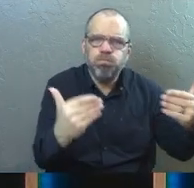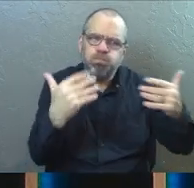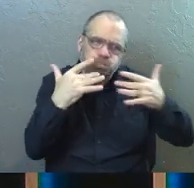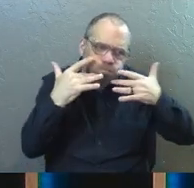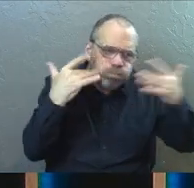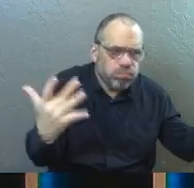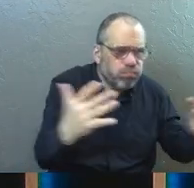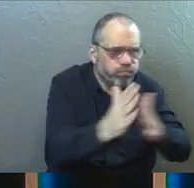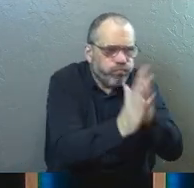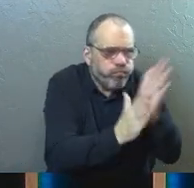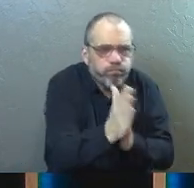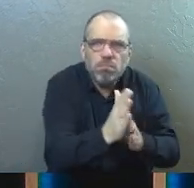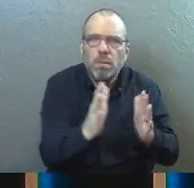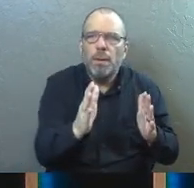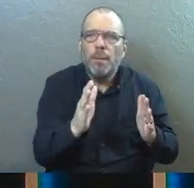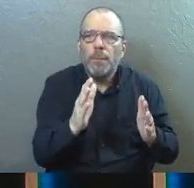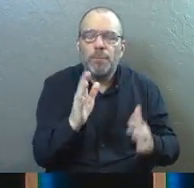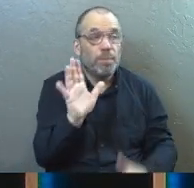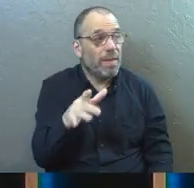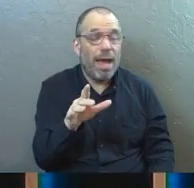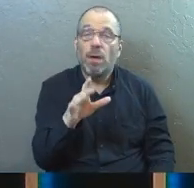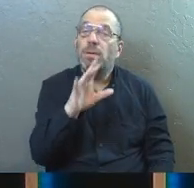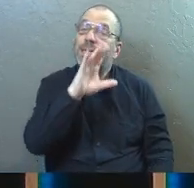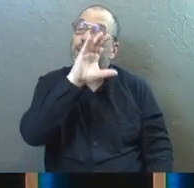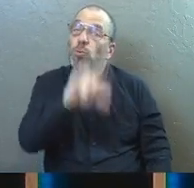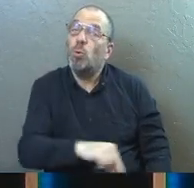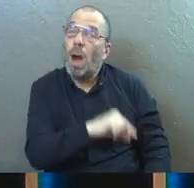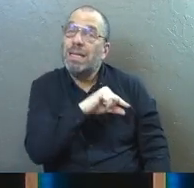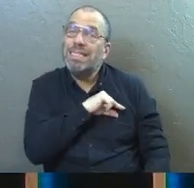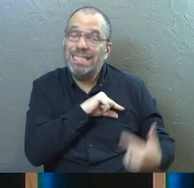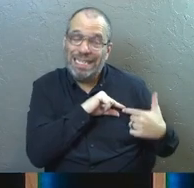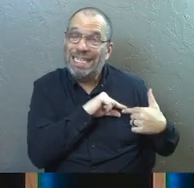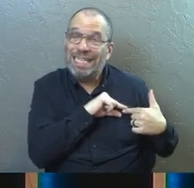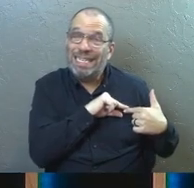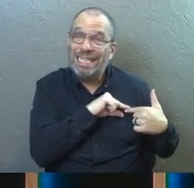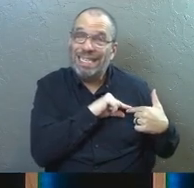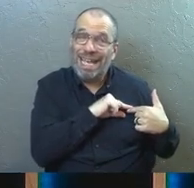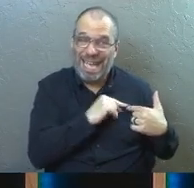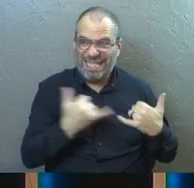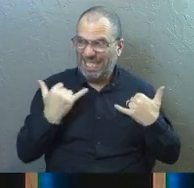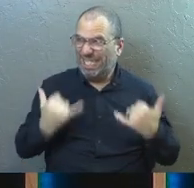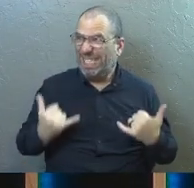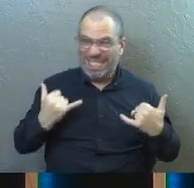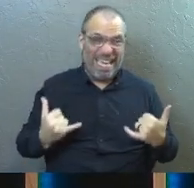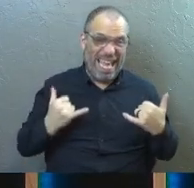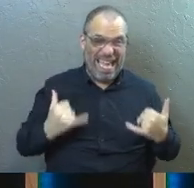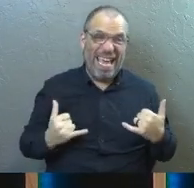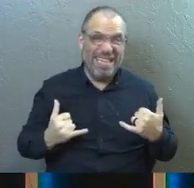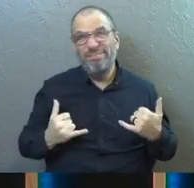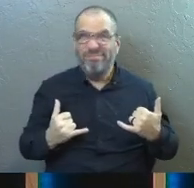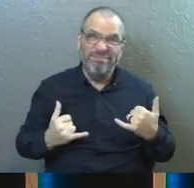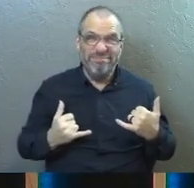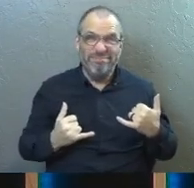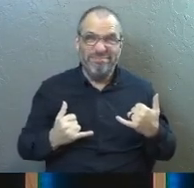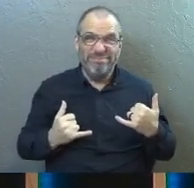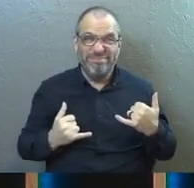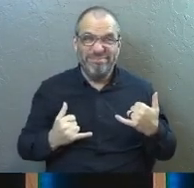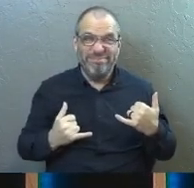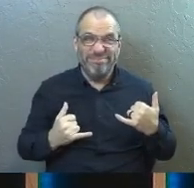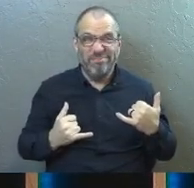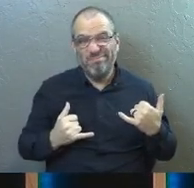it. This is a quality that sometimes, especially in our modern age, we kind of miss.